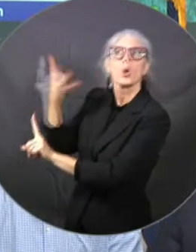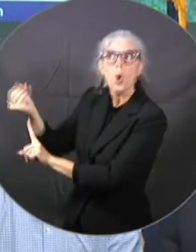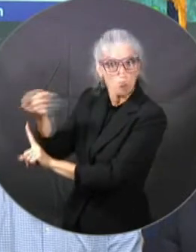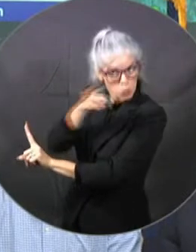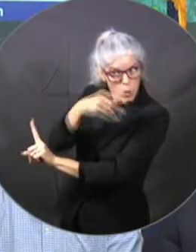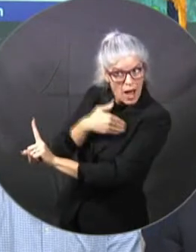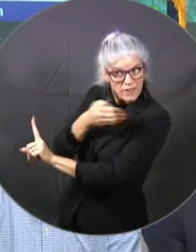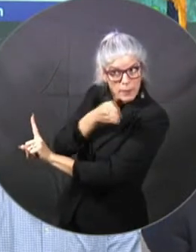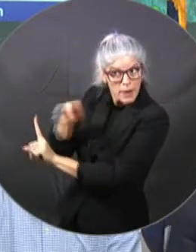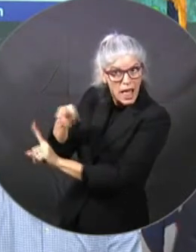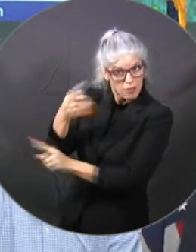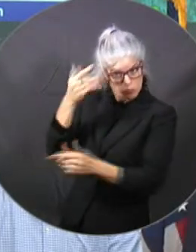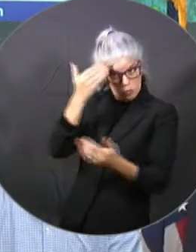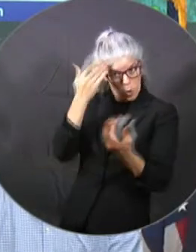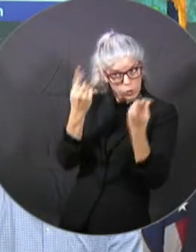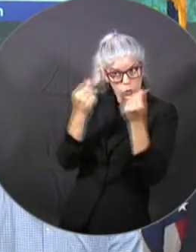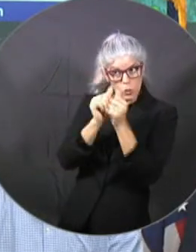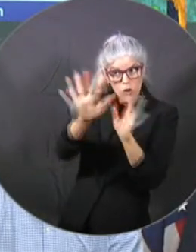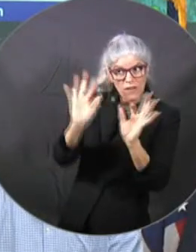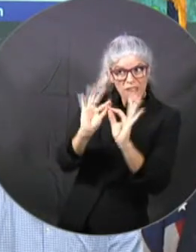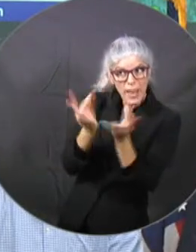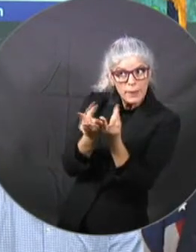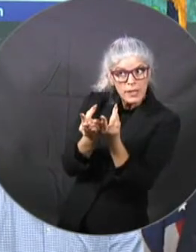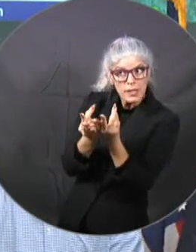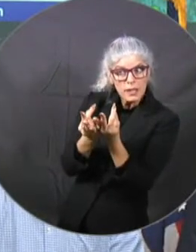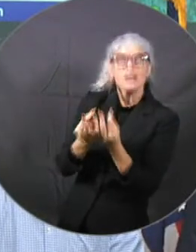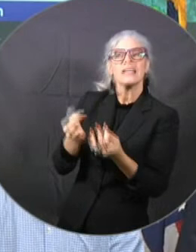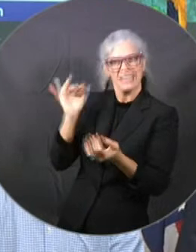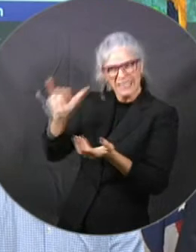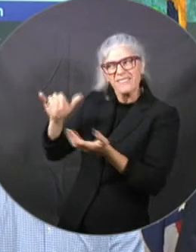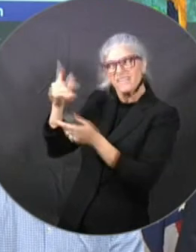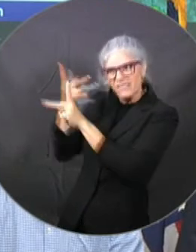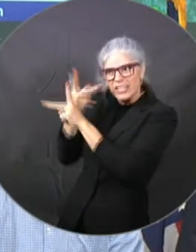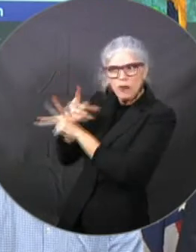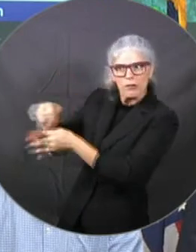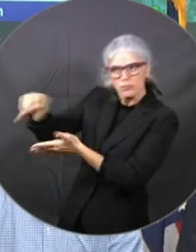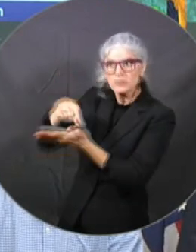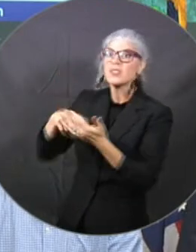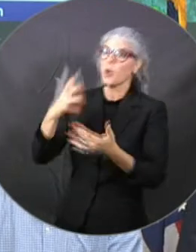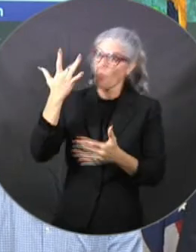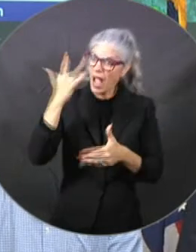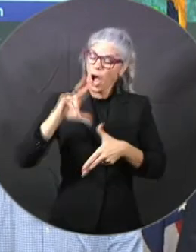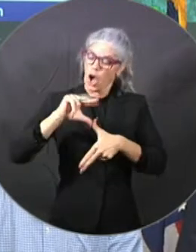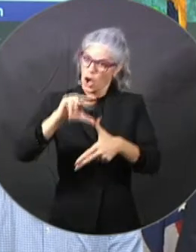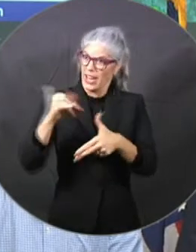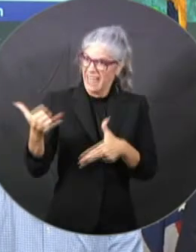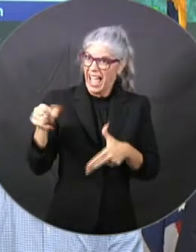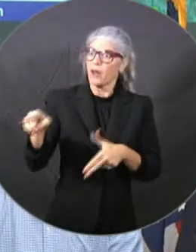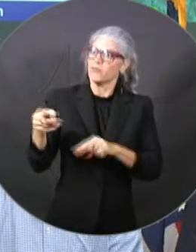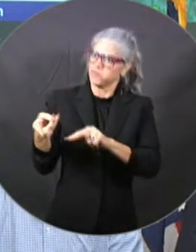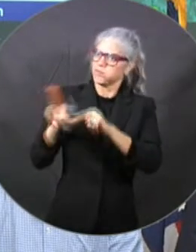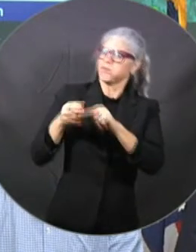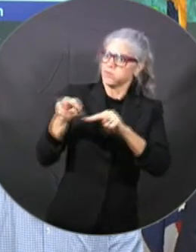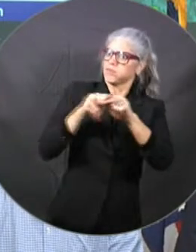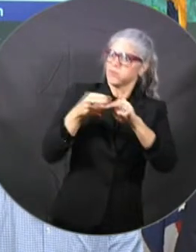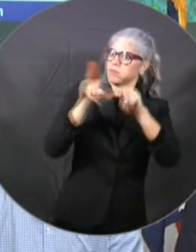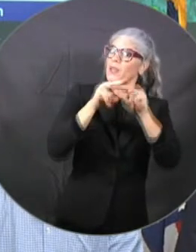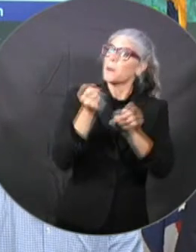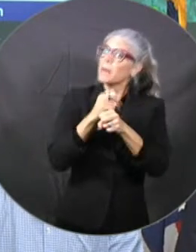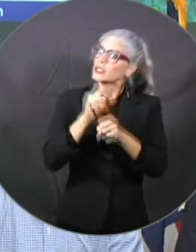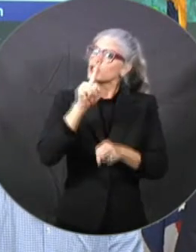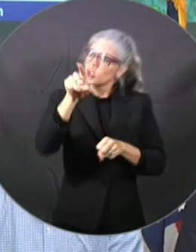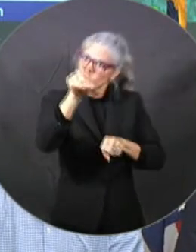is coming and it is strengthening in intensity. It is up to you to ensure that your home, your business and your family are prepared.